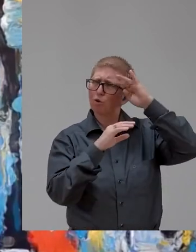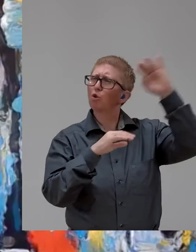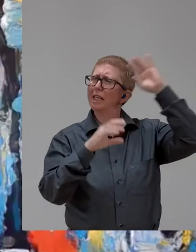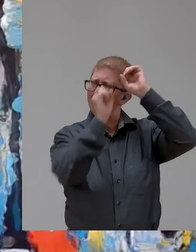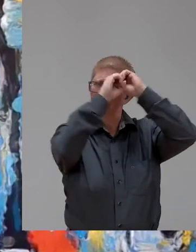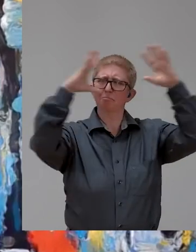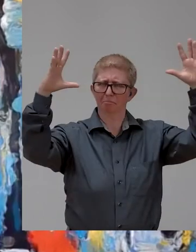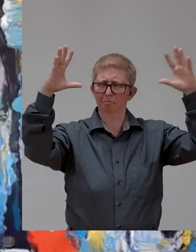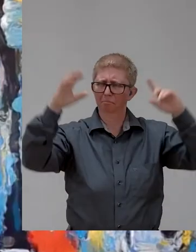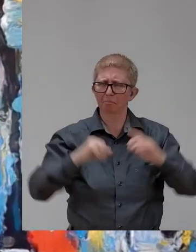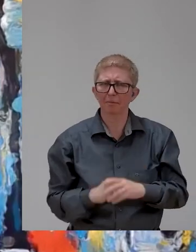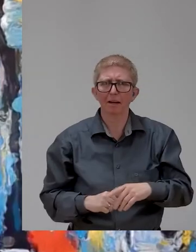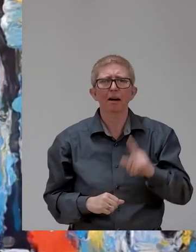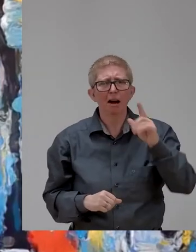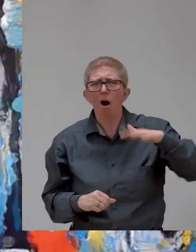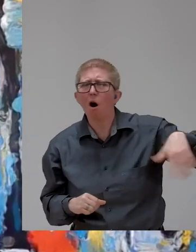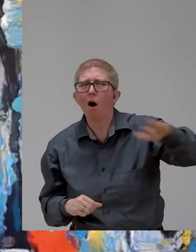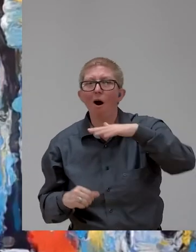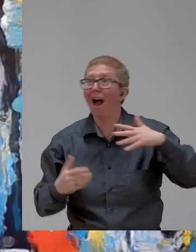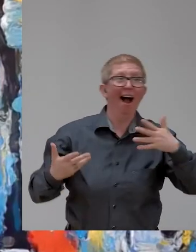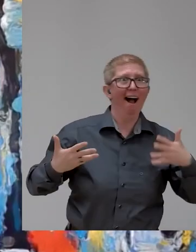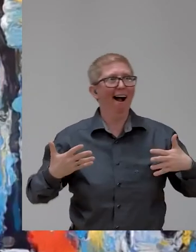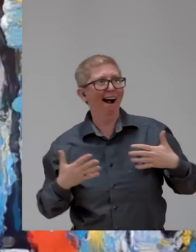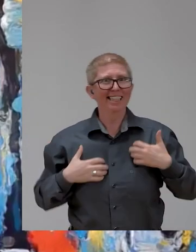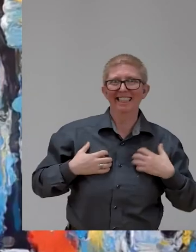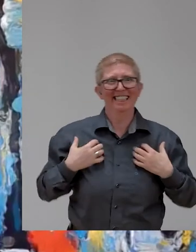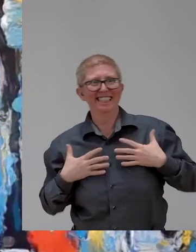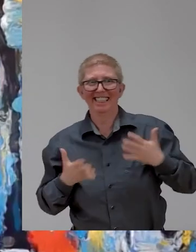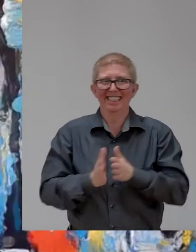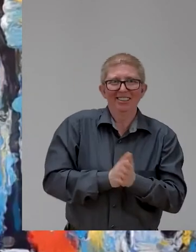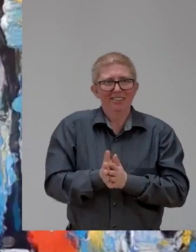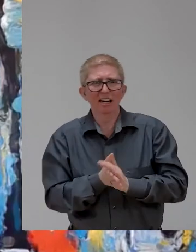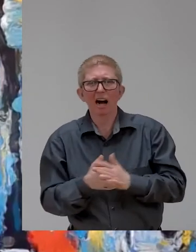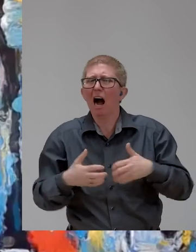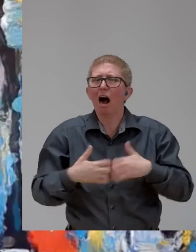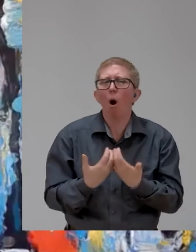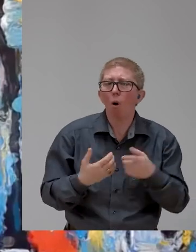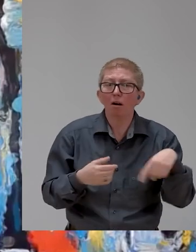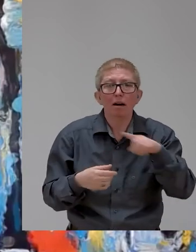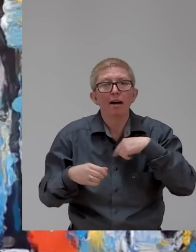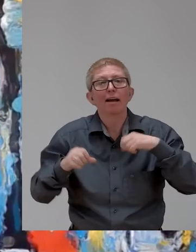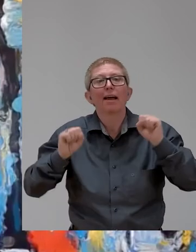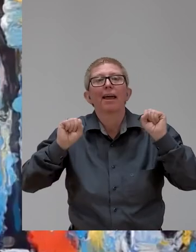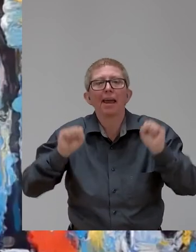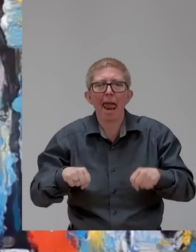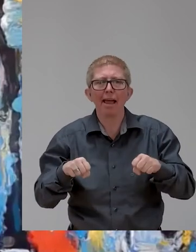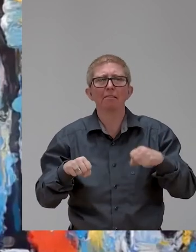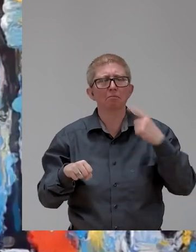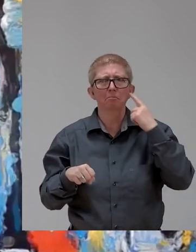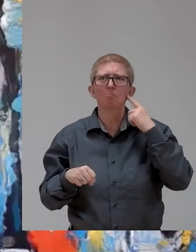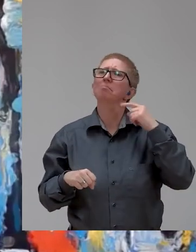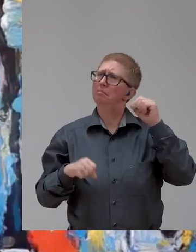excited by this vision, but how do we ensure that others who have never given inclusion much thought